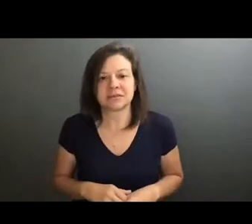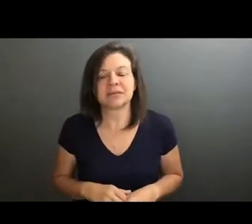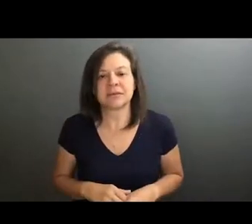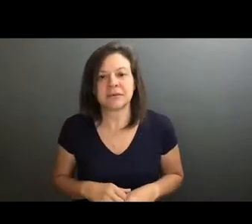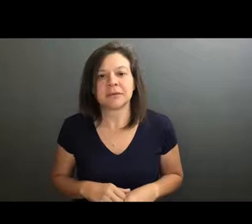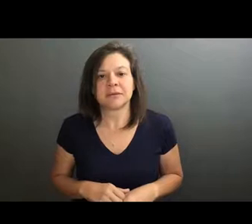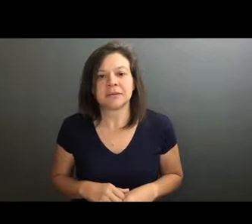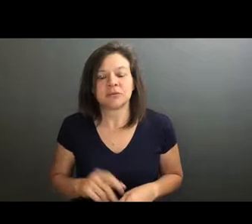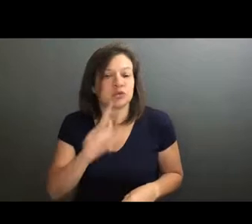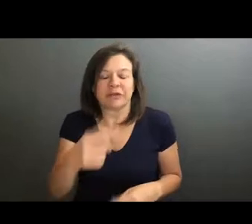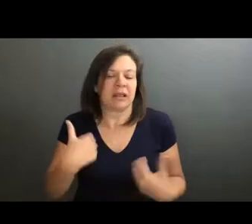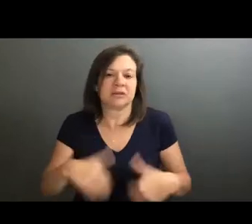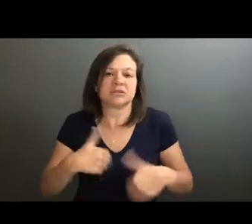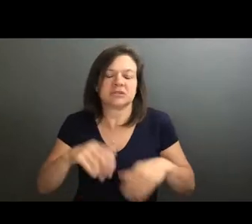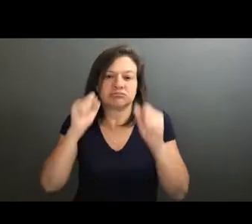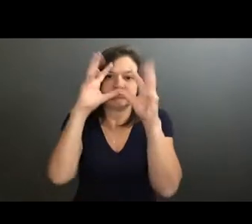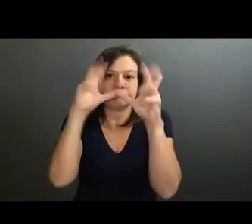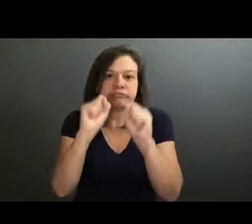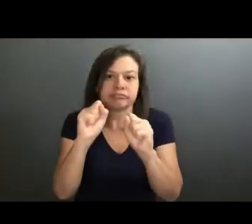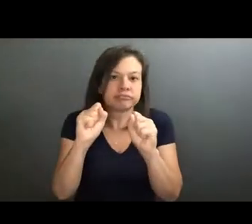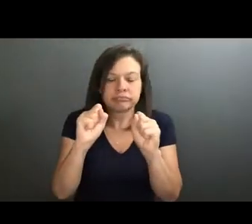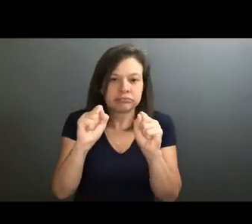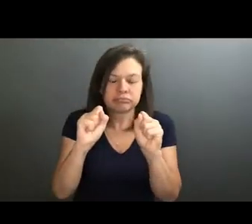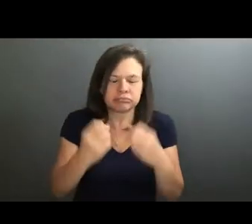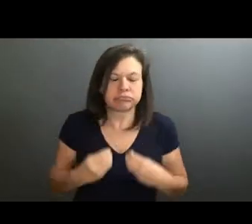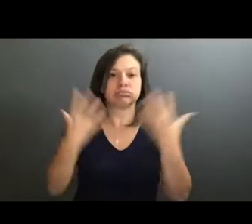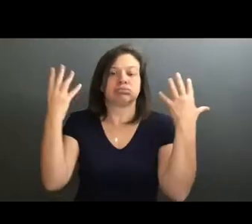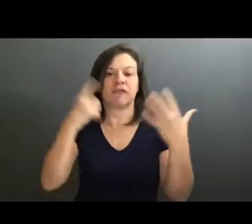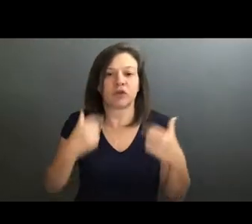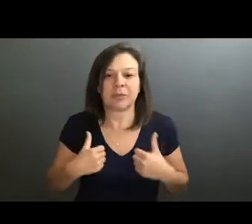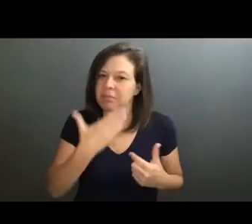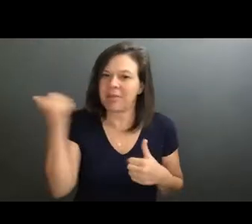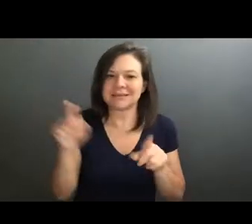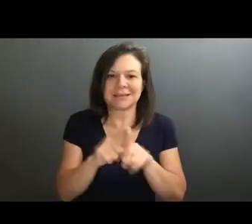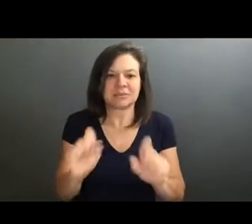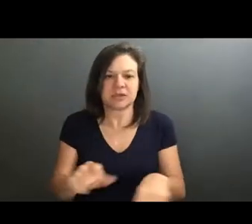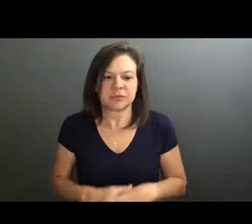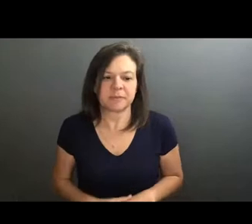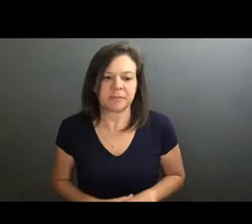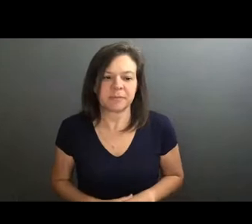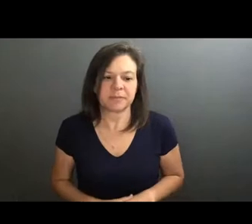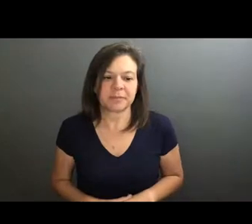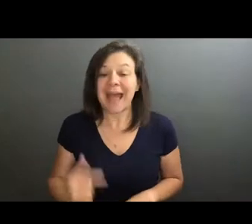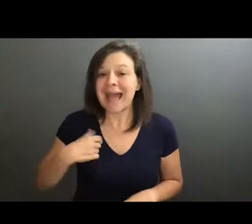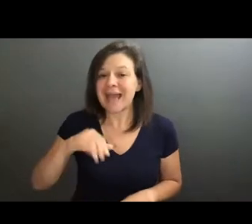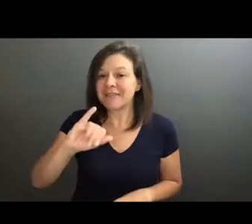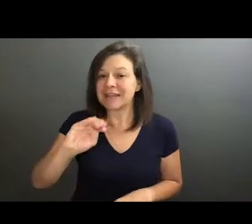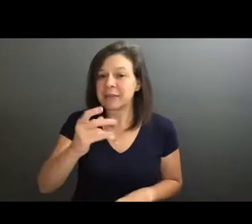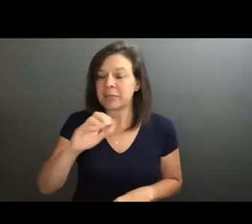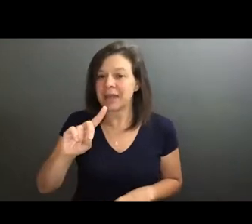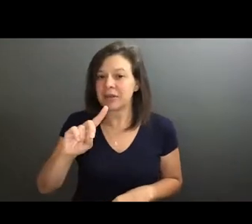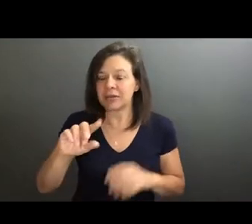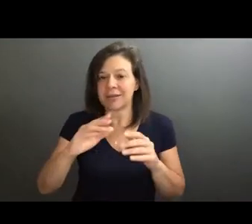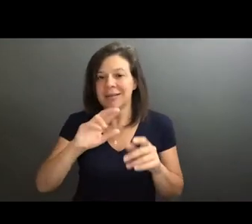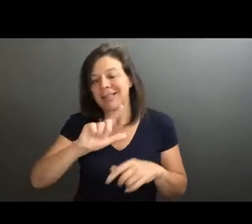was just incredibly kind of eye opening and enlightening in the best way possible. I have an impaired left hand from a car